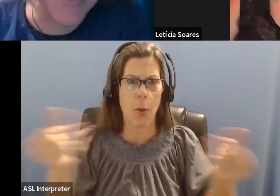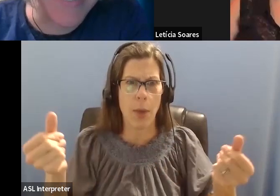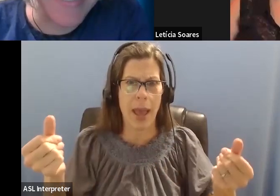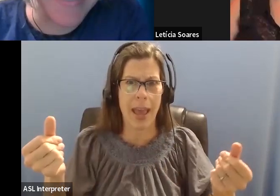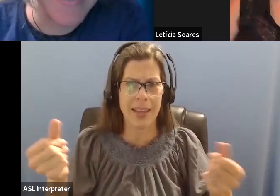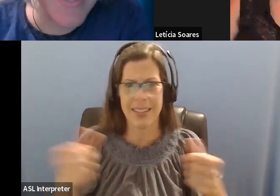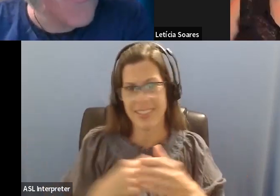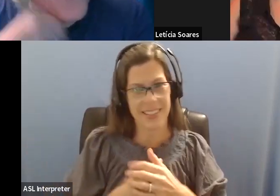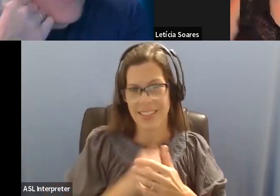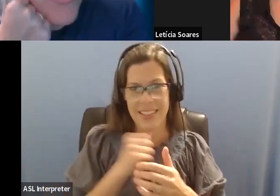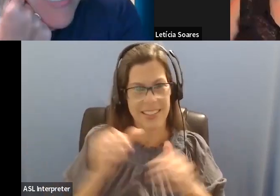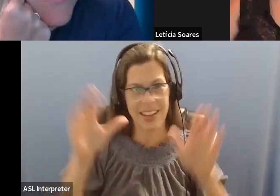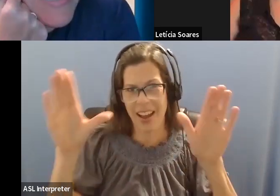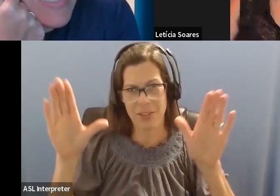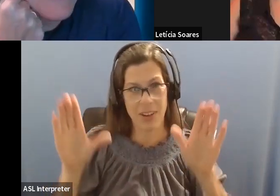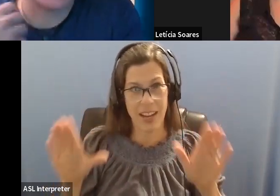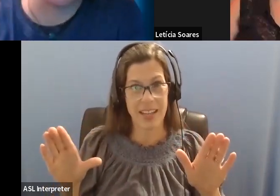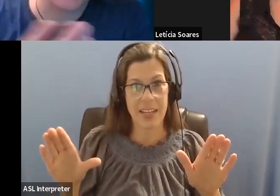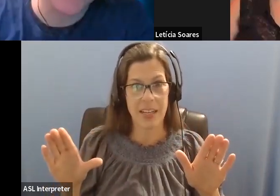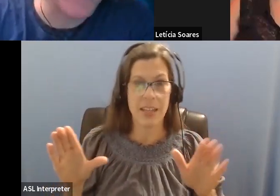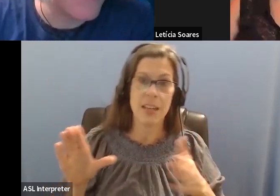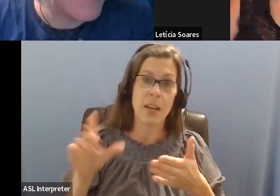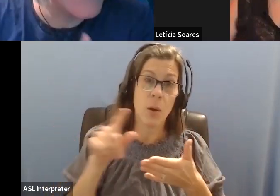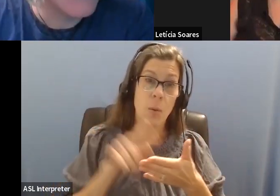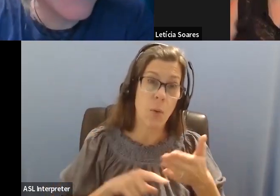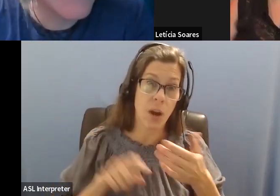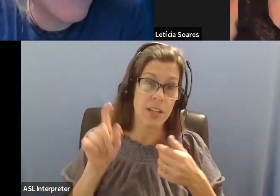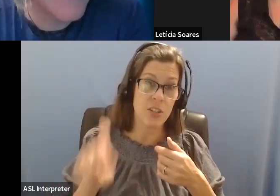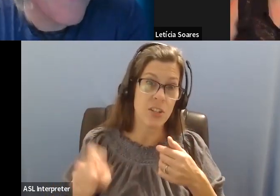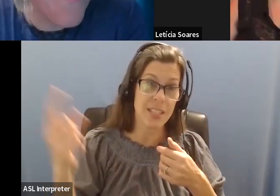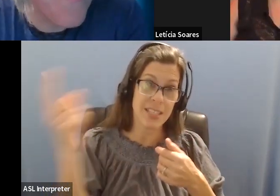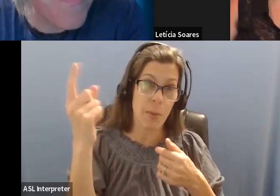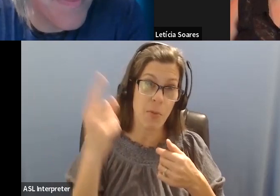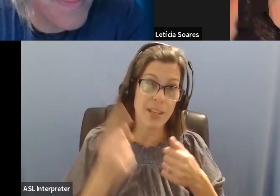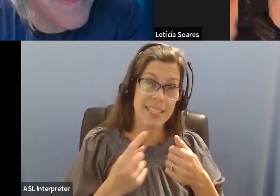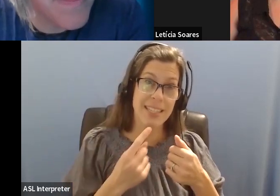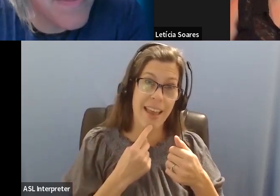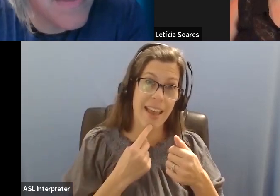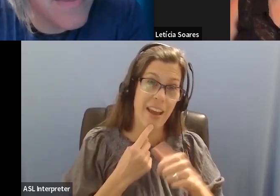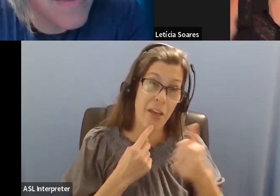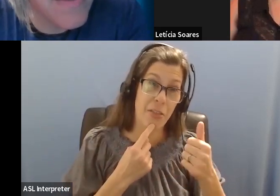Not great. Huh? Yeah. What, what should someone say instead? They're trying to be kind. great. The number,